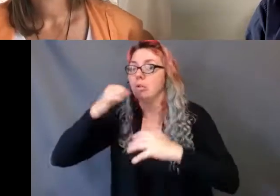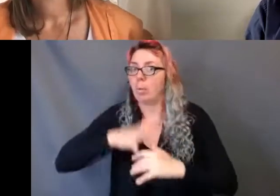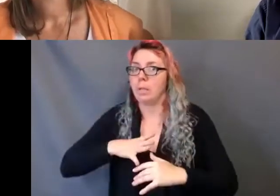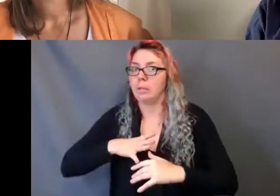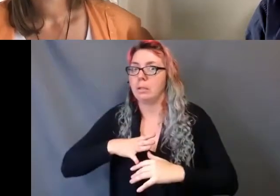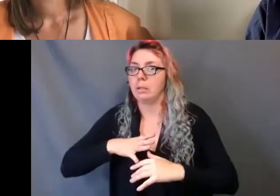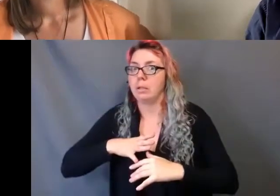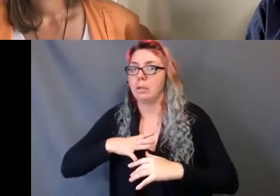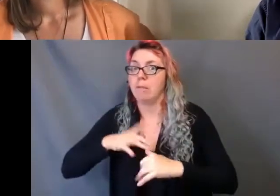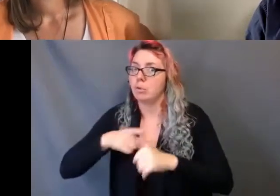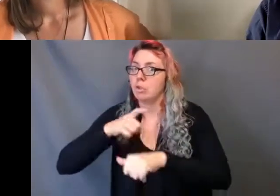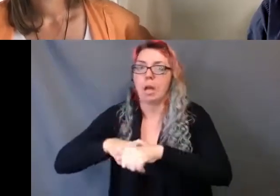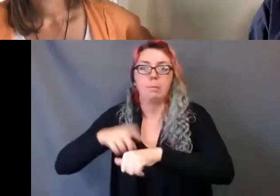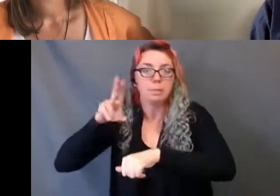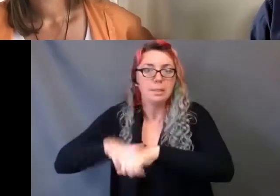2006.